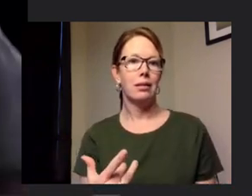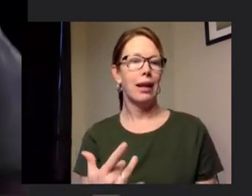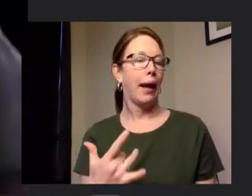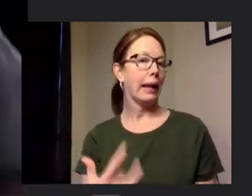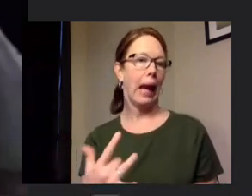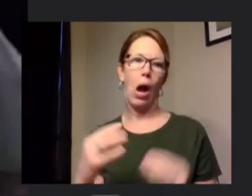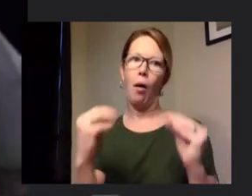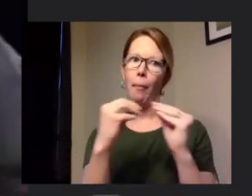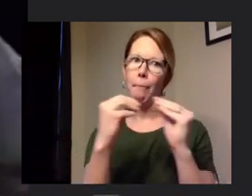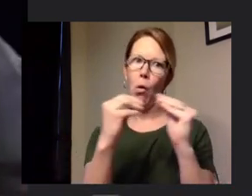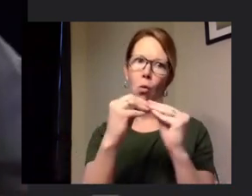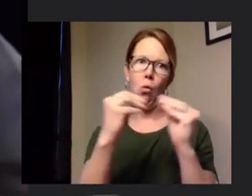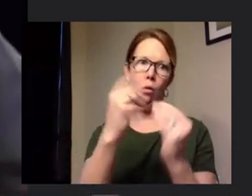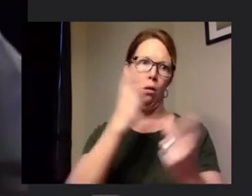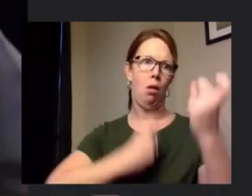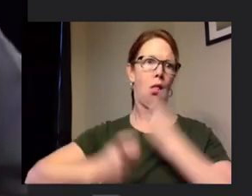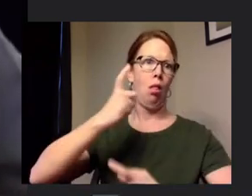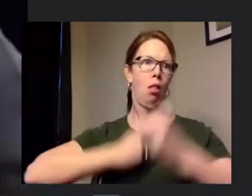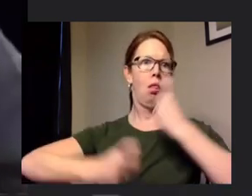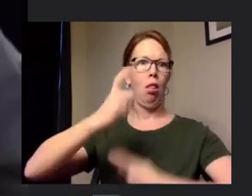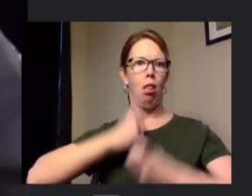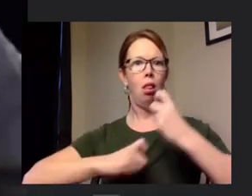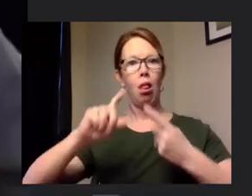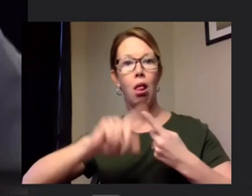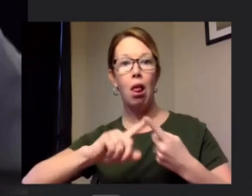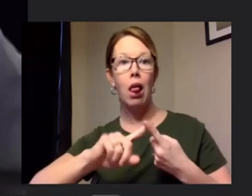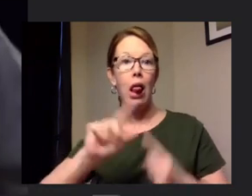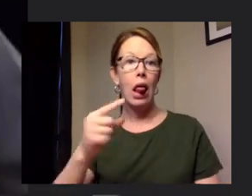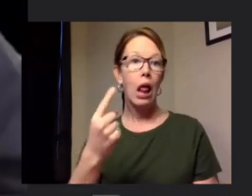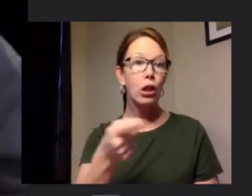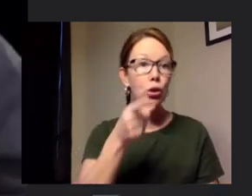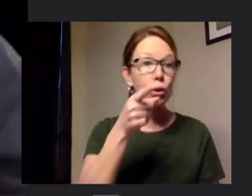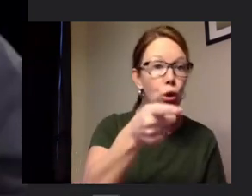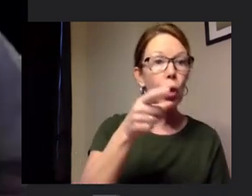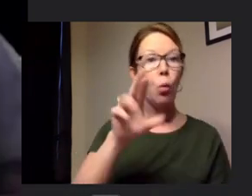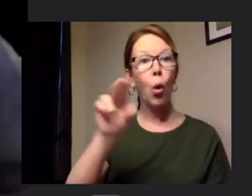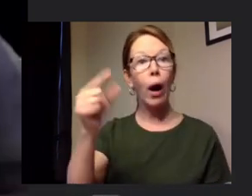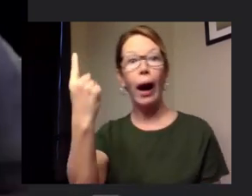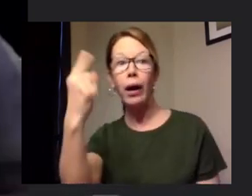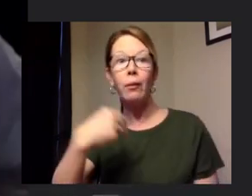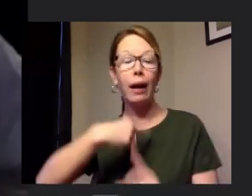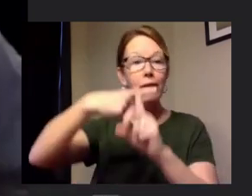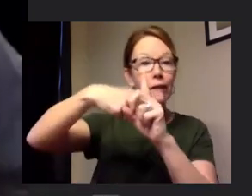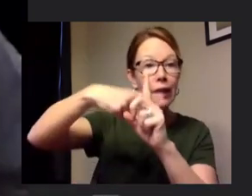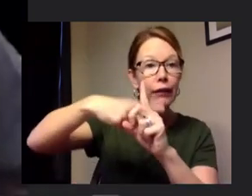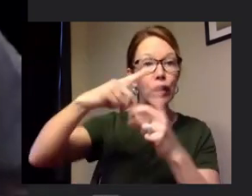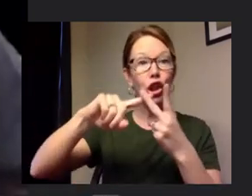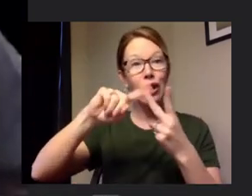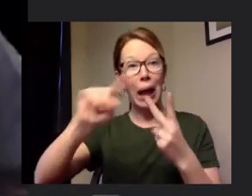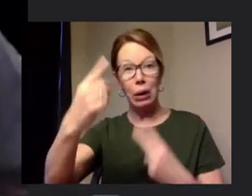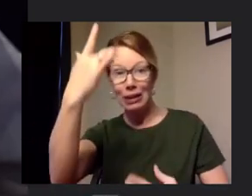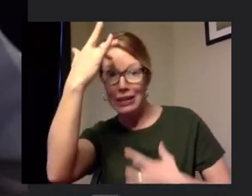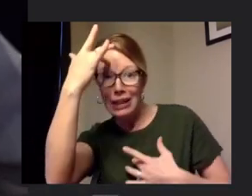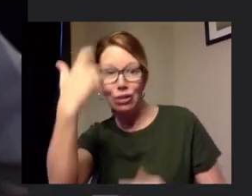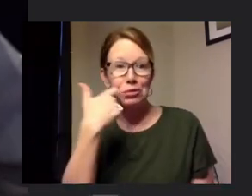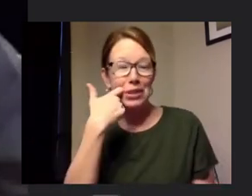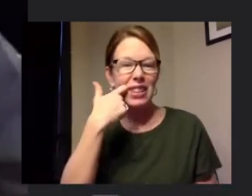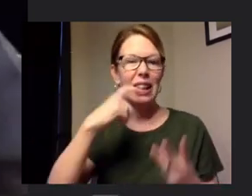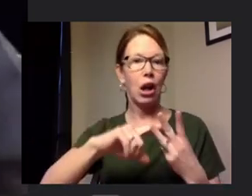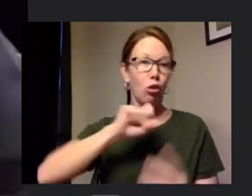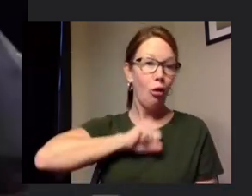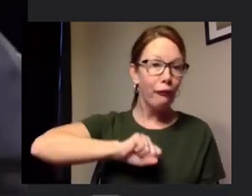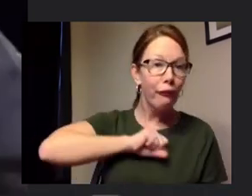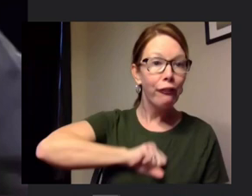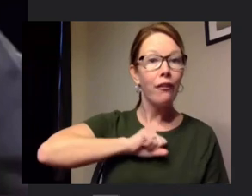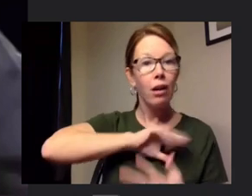more questions they're going to ask you questions about does anyone or do you have a fever has anyone been sick recently does anyone have a cough